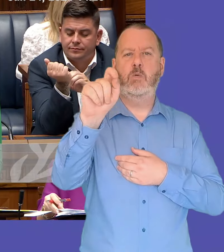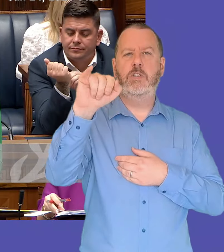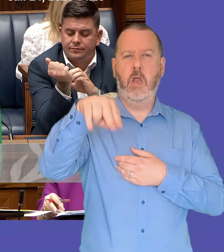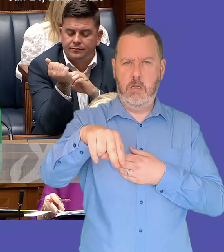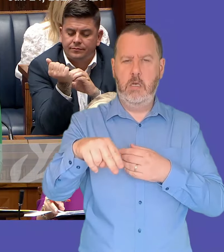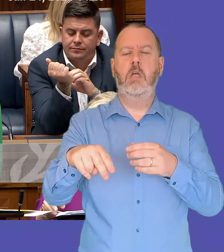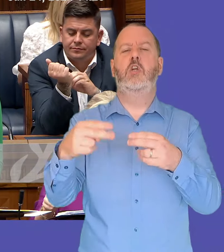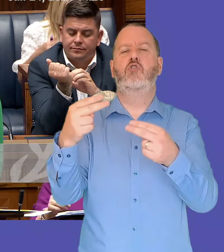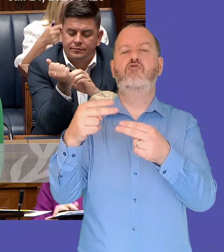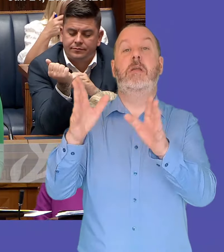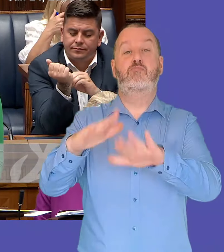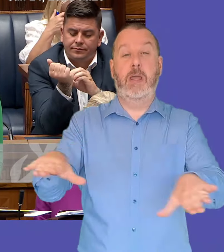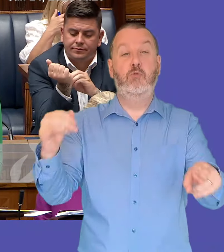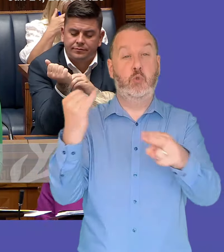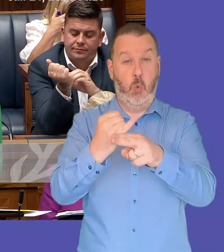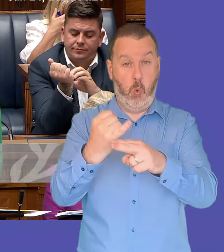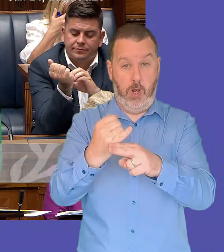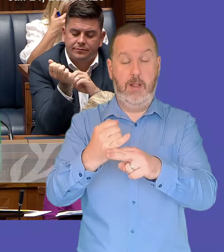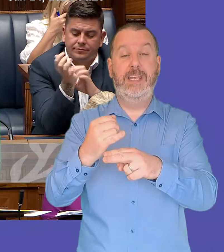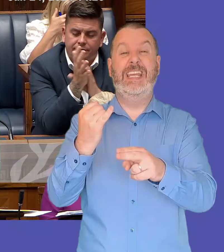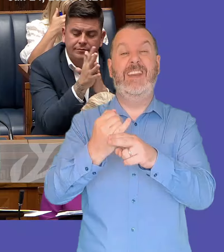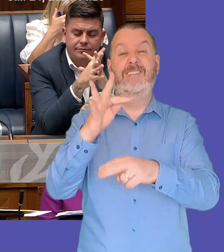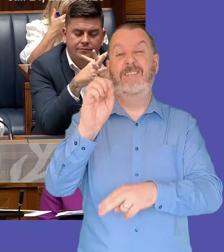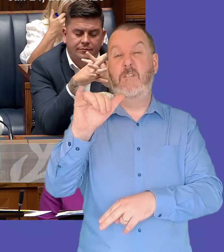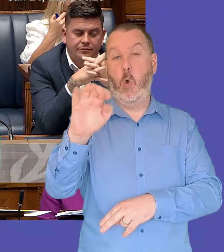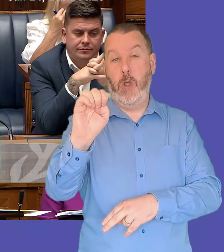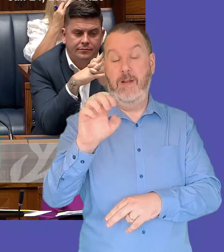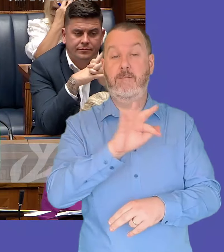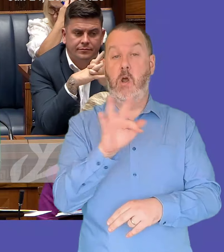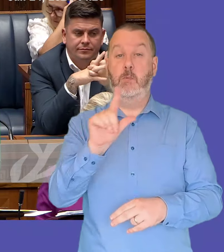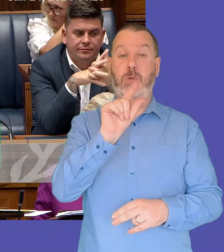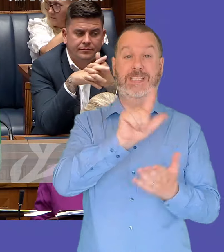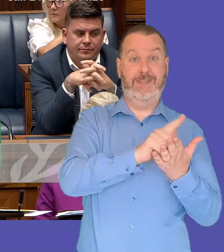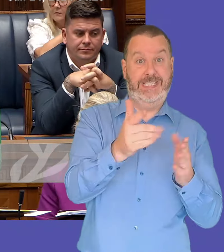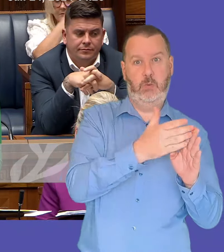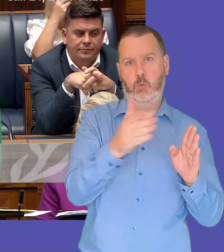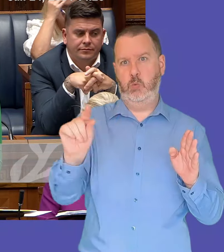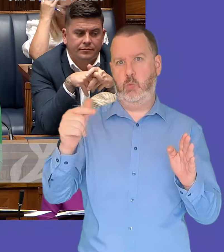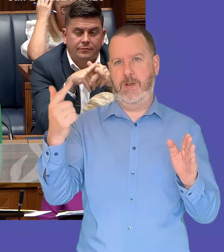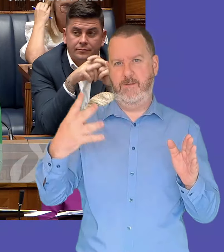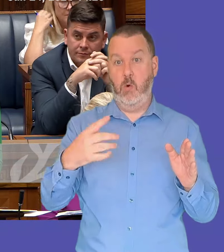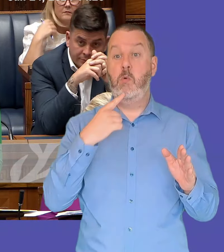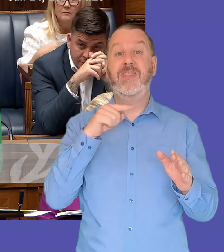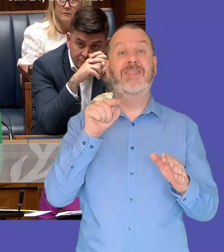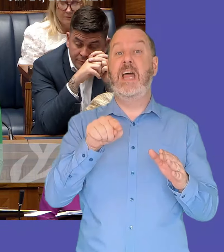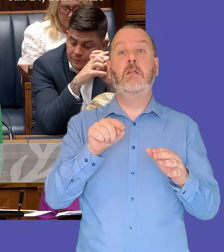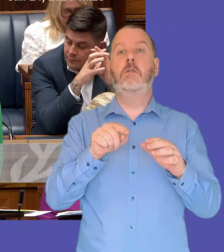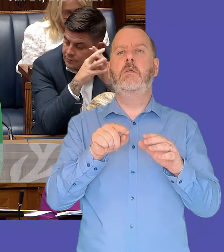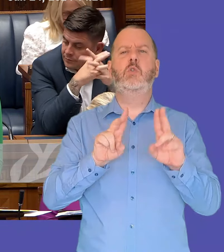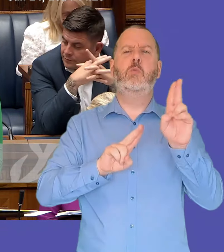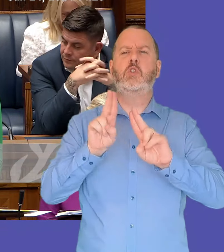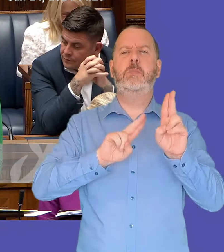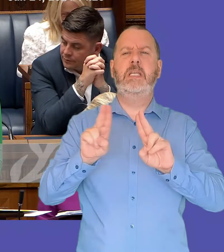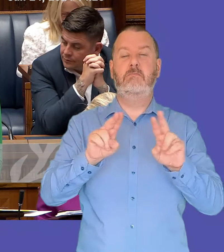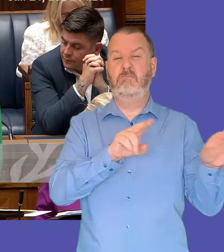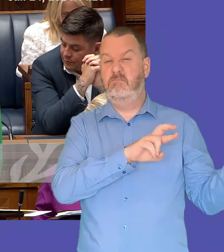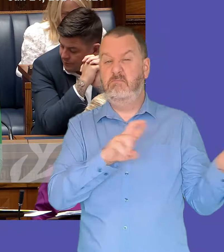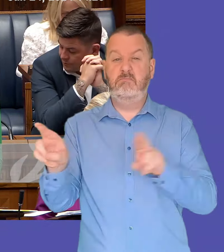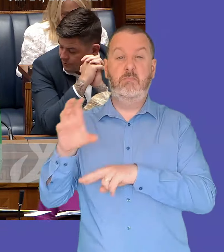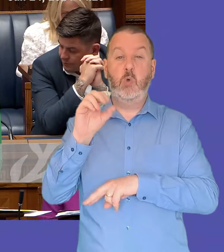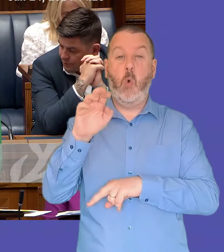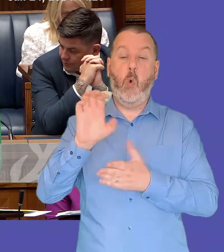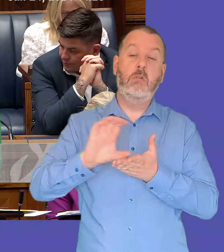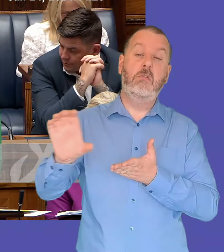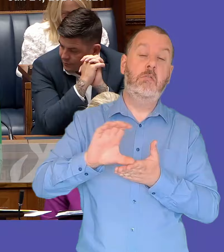from september 2017 to march 24. urban villages was never intended to be a core funder and the idea